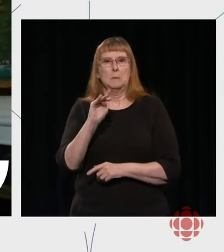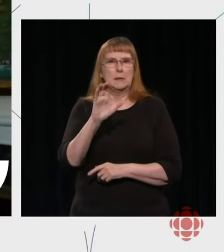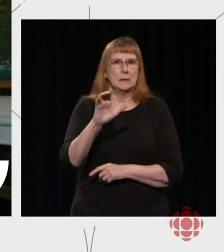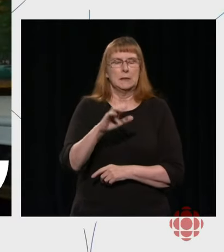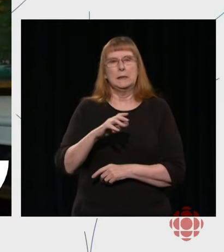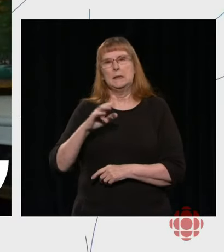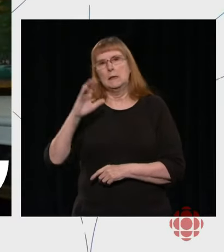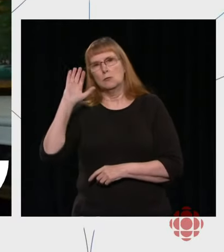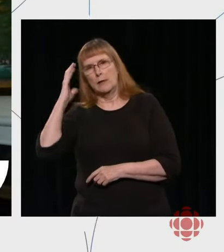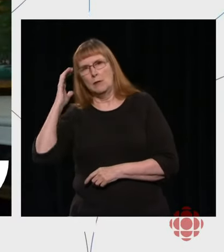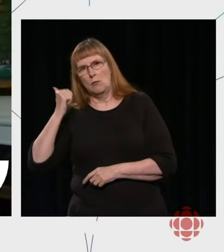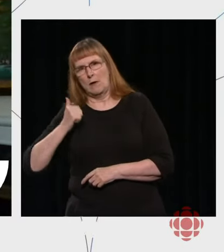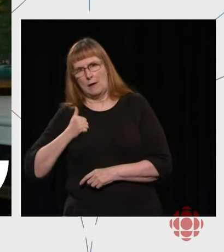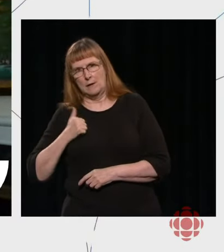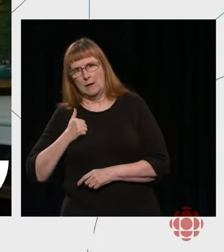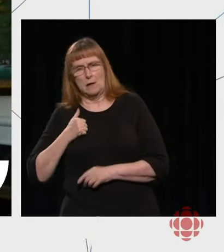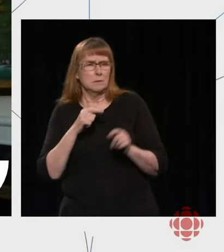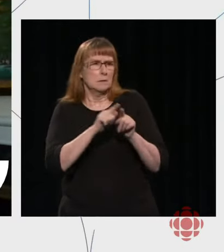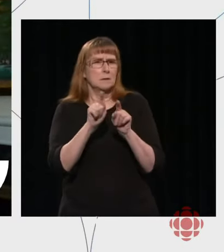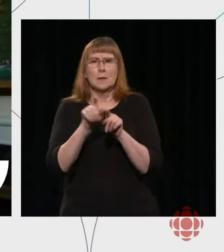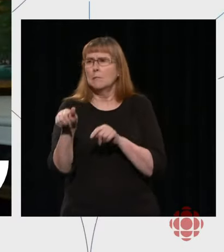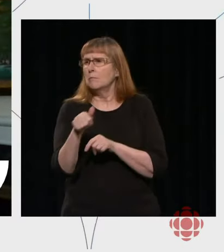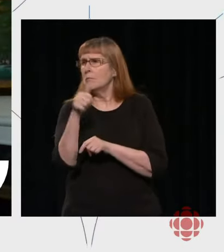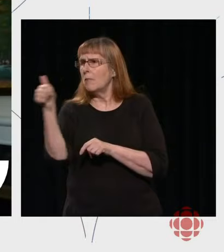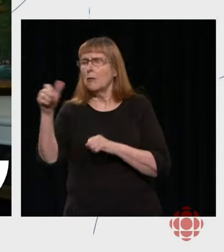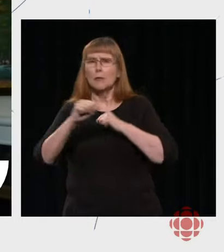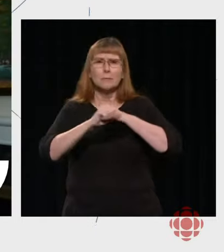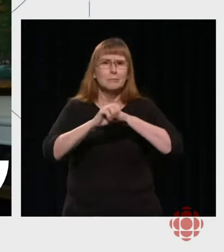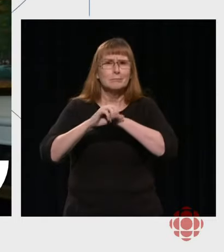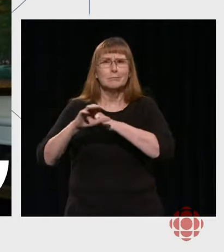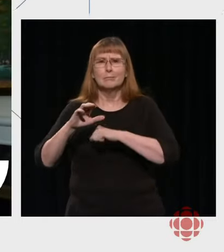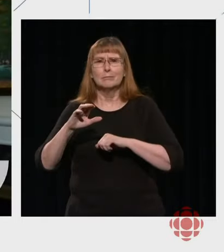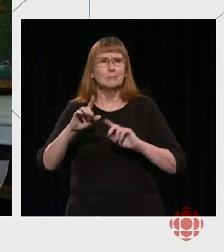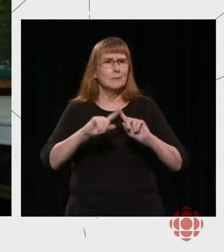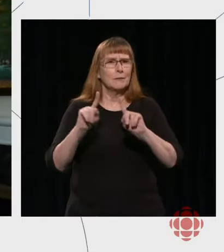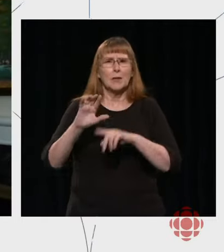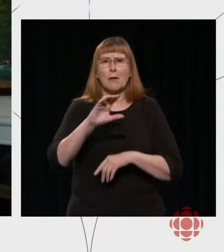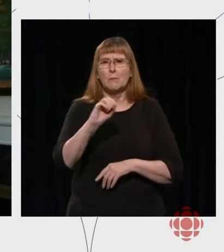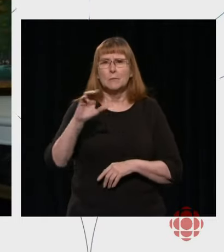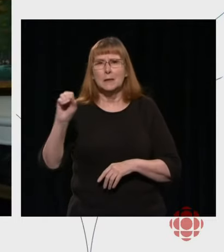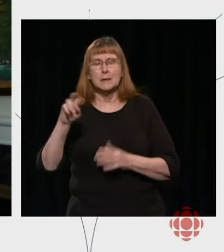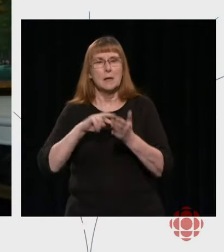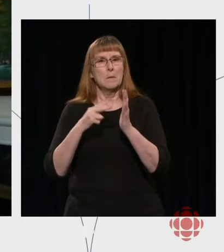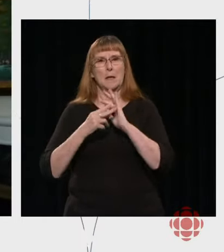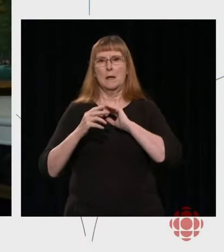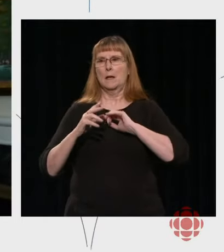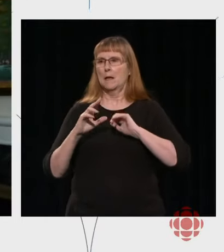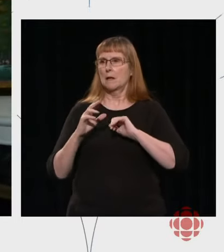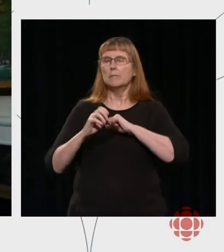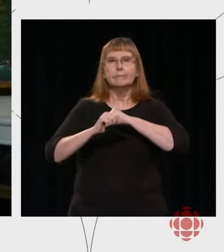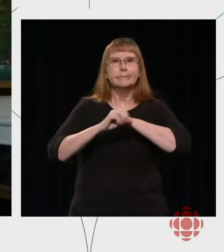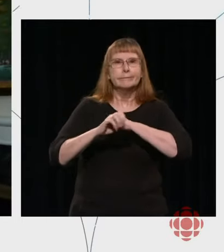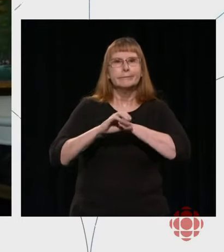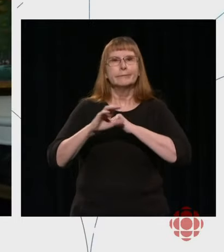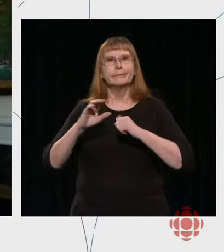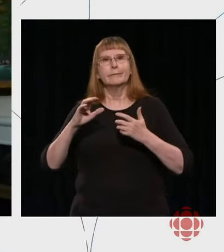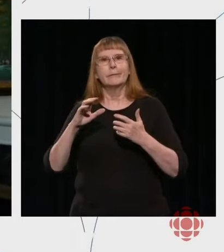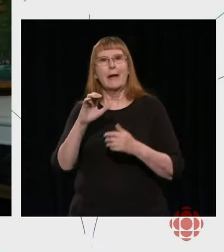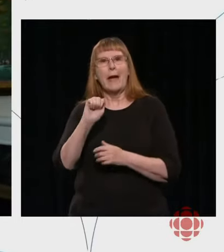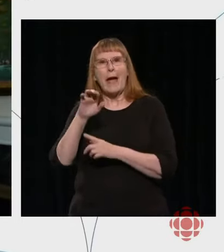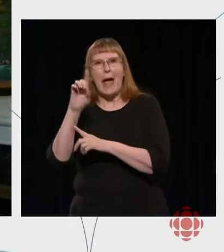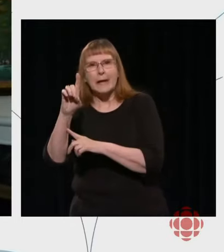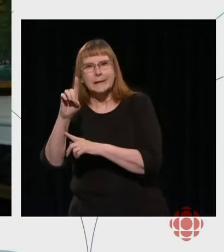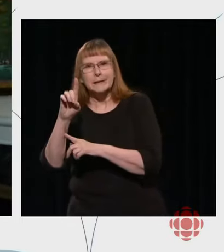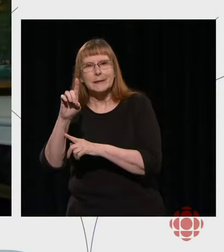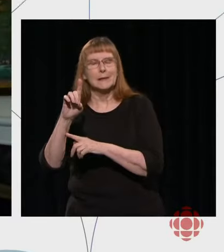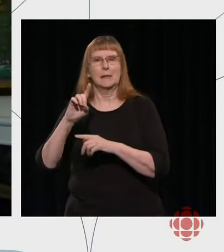Like all media companies, we've been hit with lower advertising revenues. But